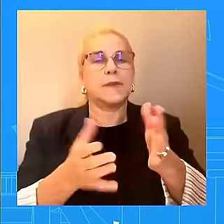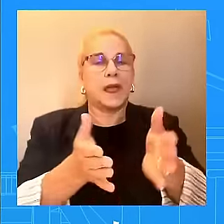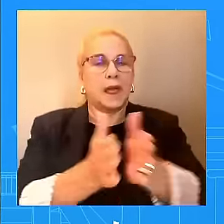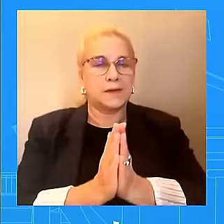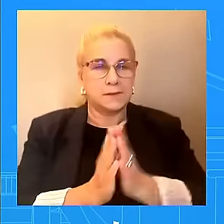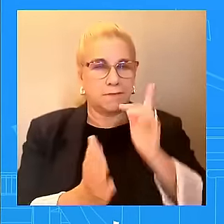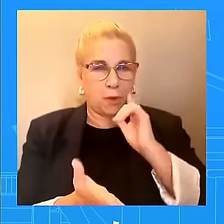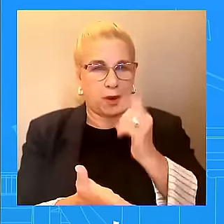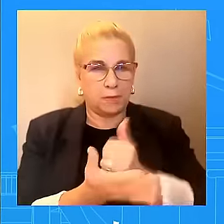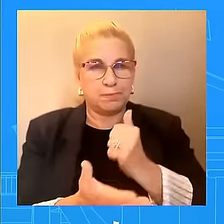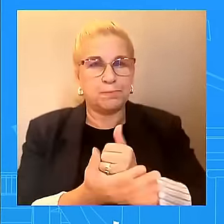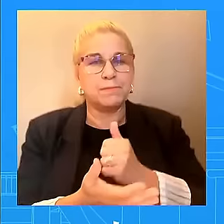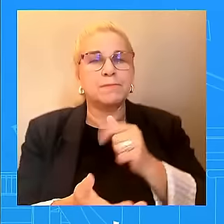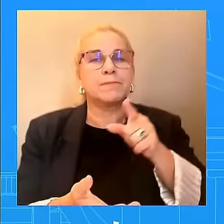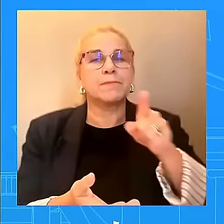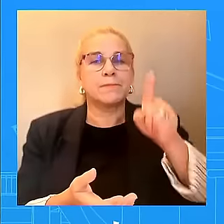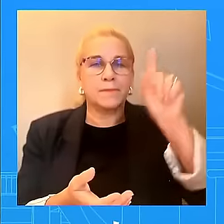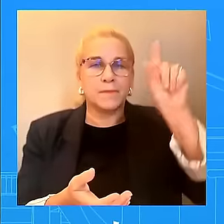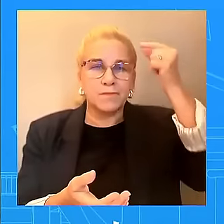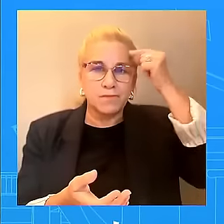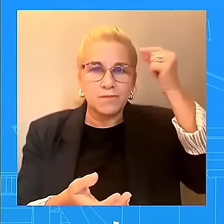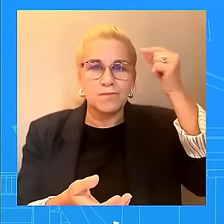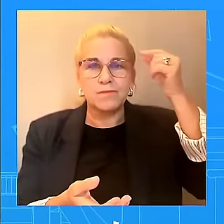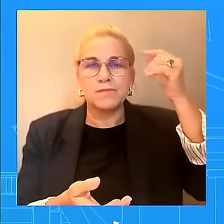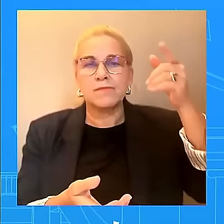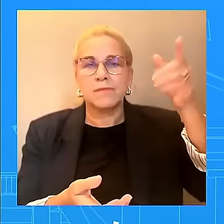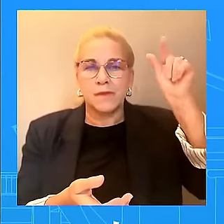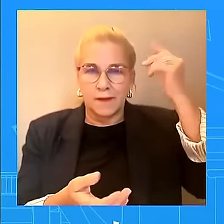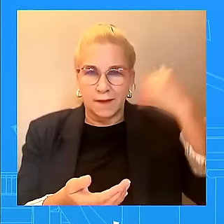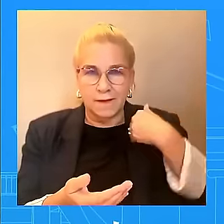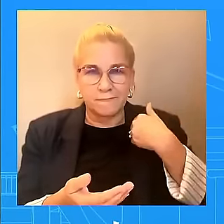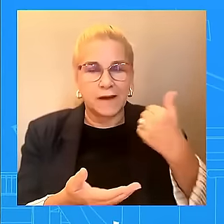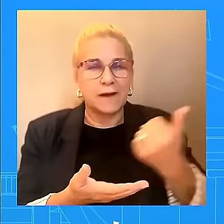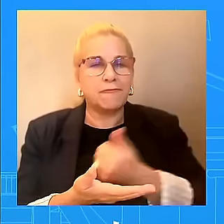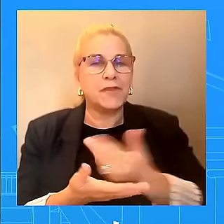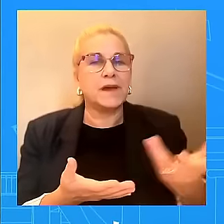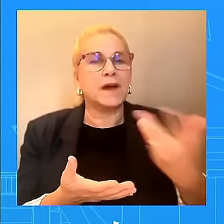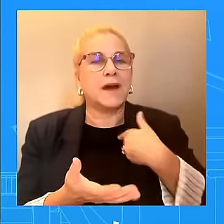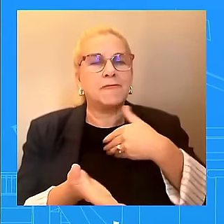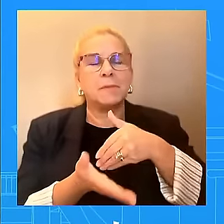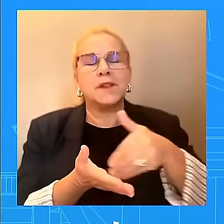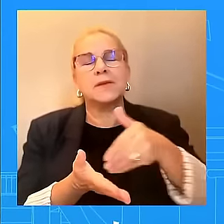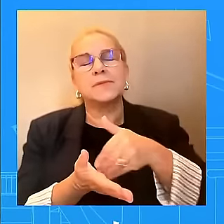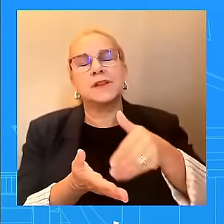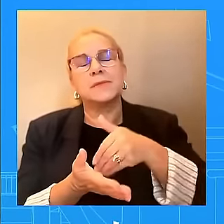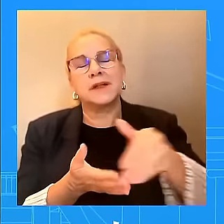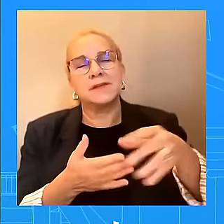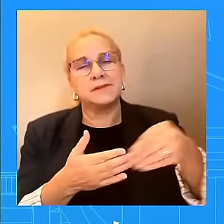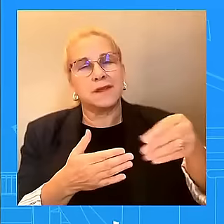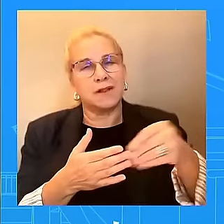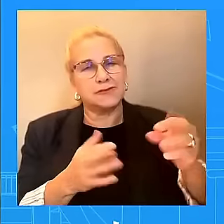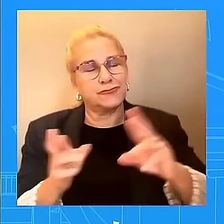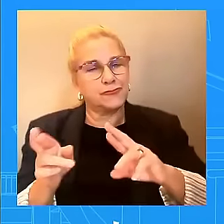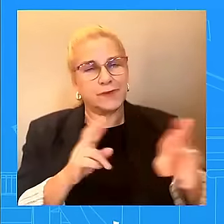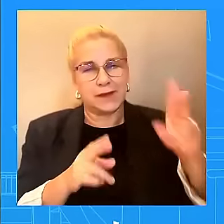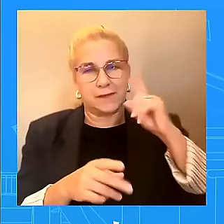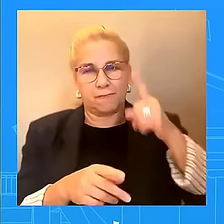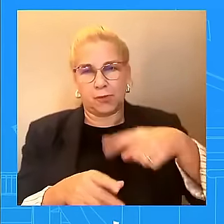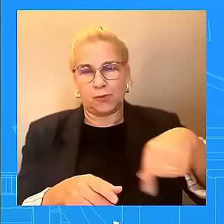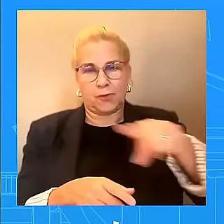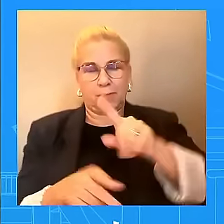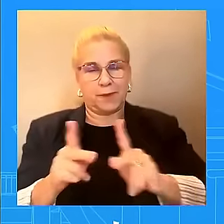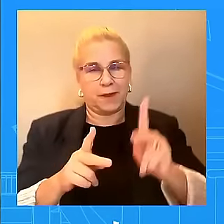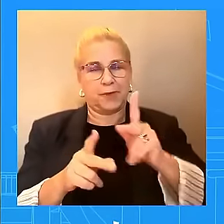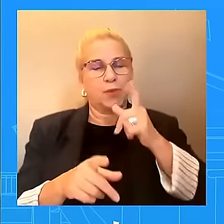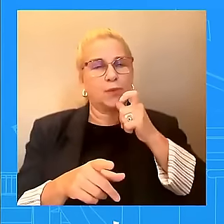of millions of dollars are already being provided to impacted areas. And now we have Hurricane Milton